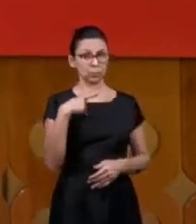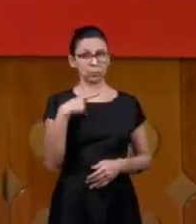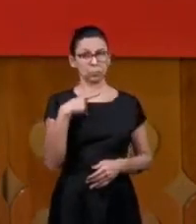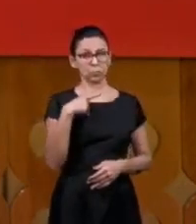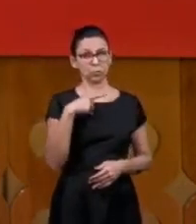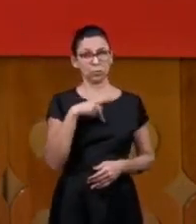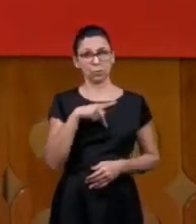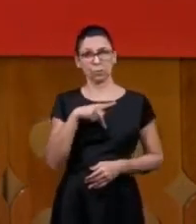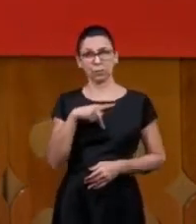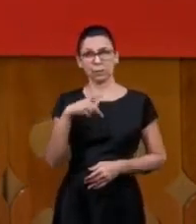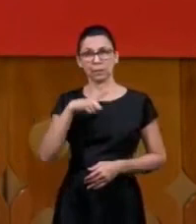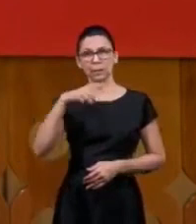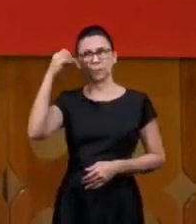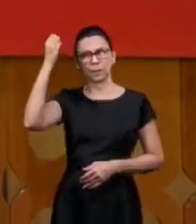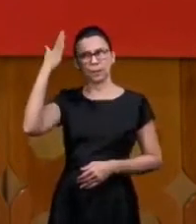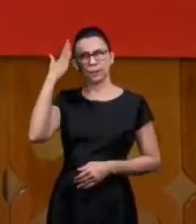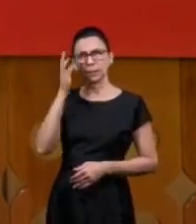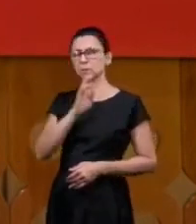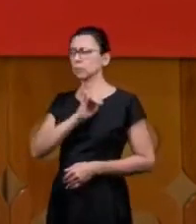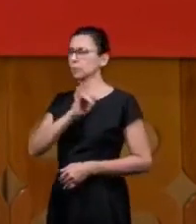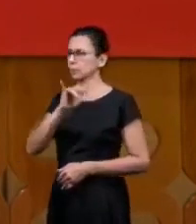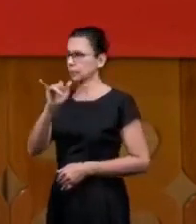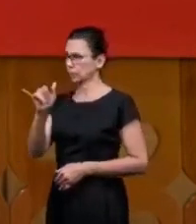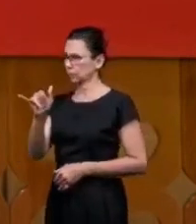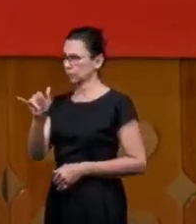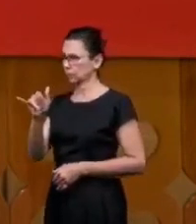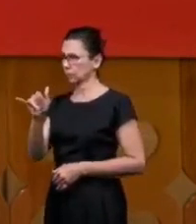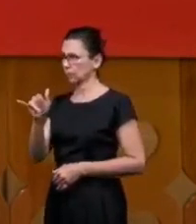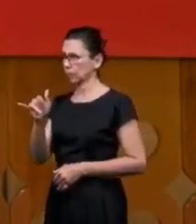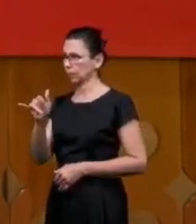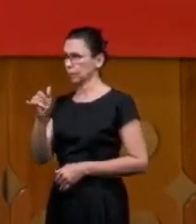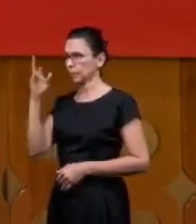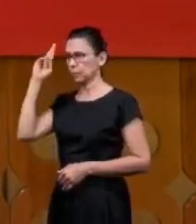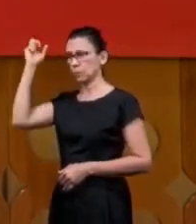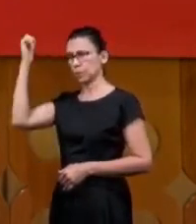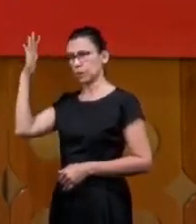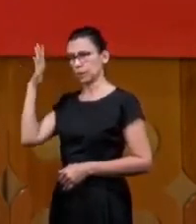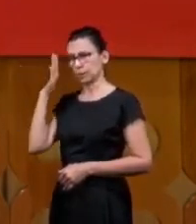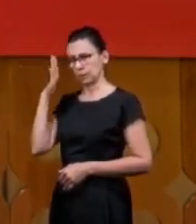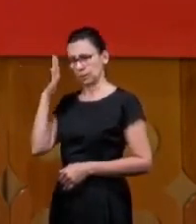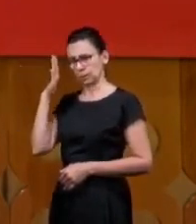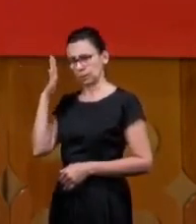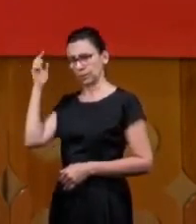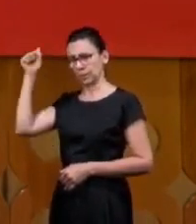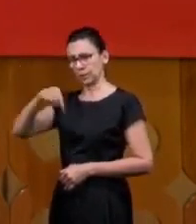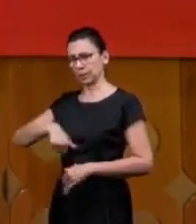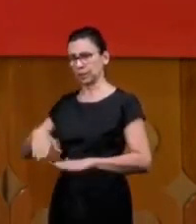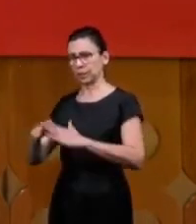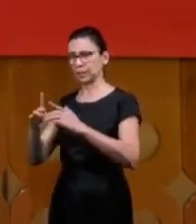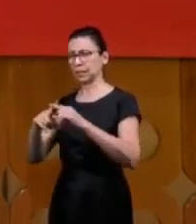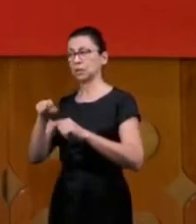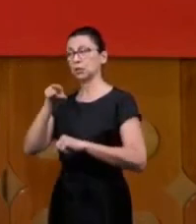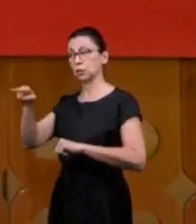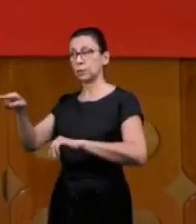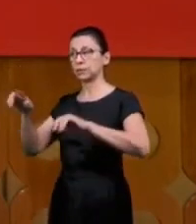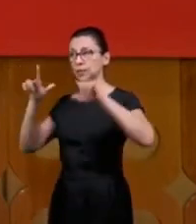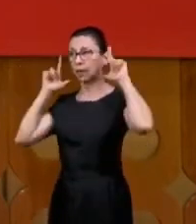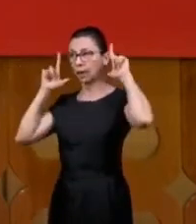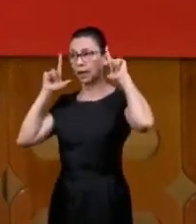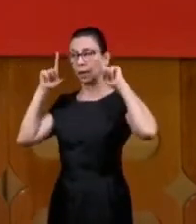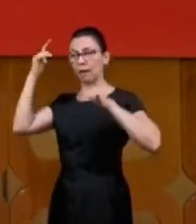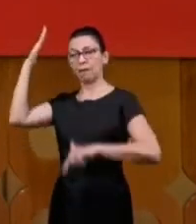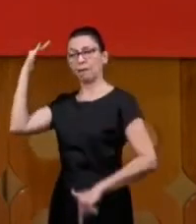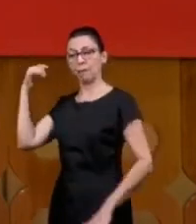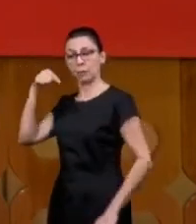was close and I heard so and so the Lord showed that in this church the greatest servant of man is me is you ah